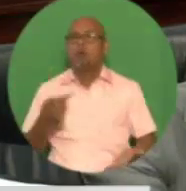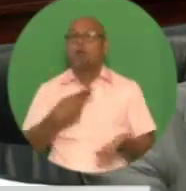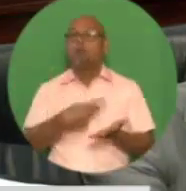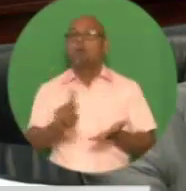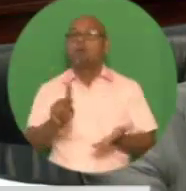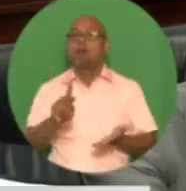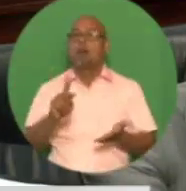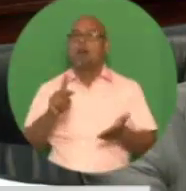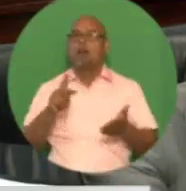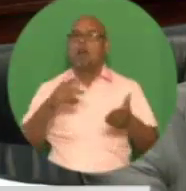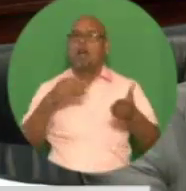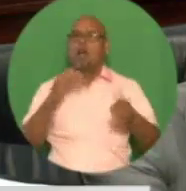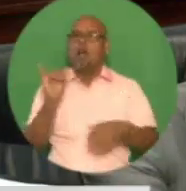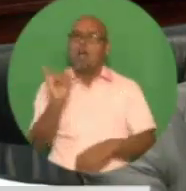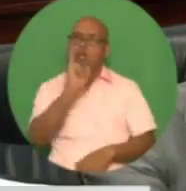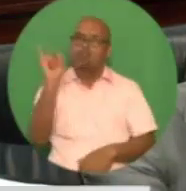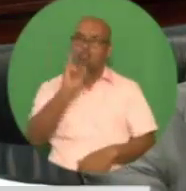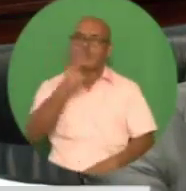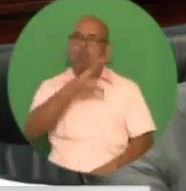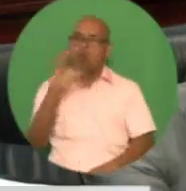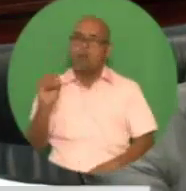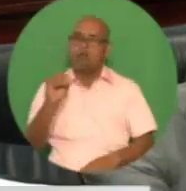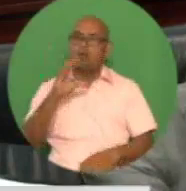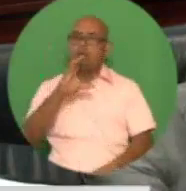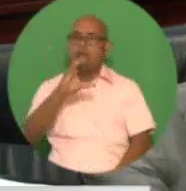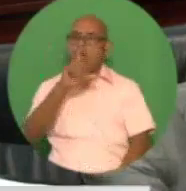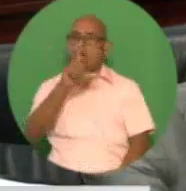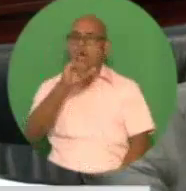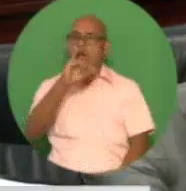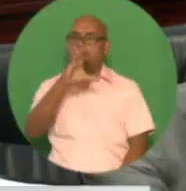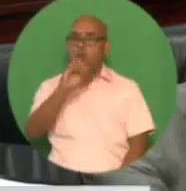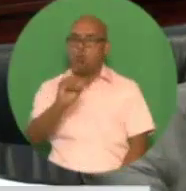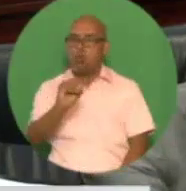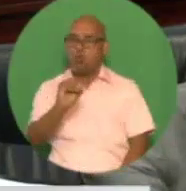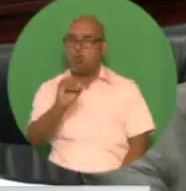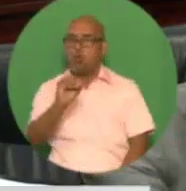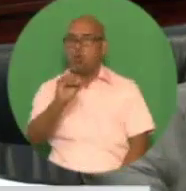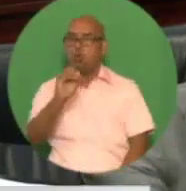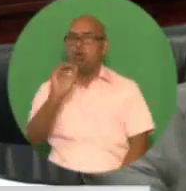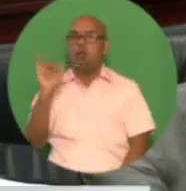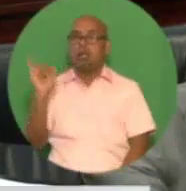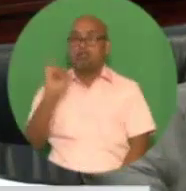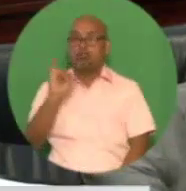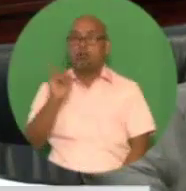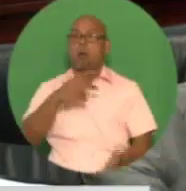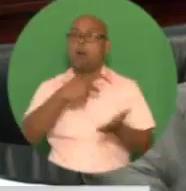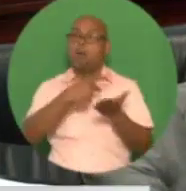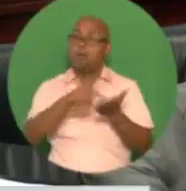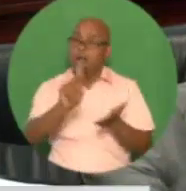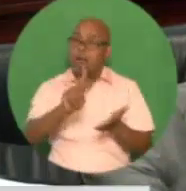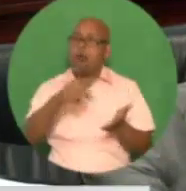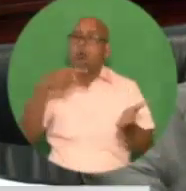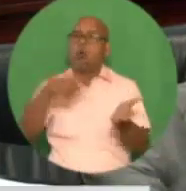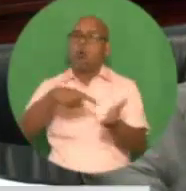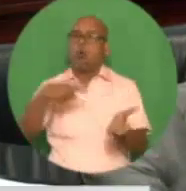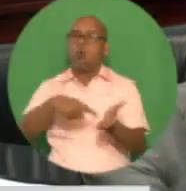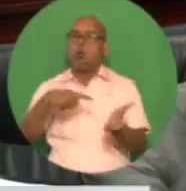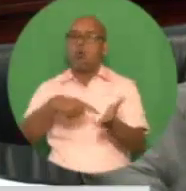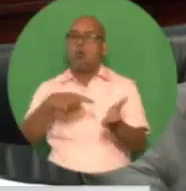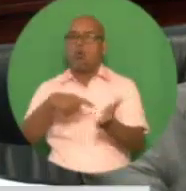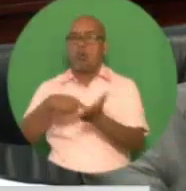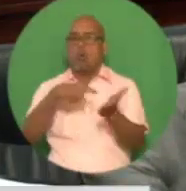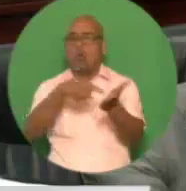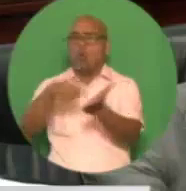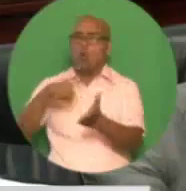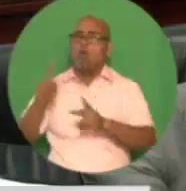in liquidation. This became possible due to the repayment of the debt owed to the government of the Republic of Trinidad and Tobago